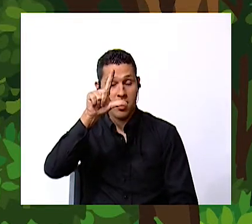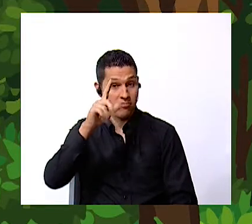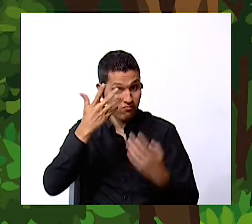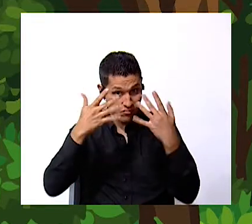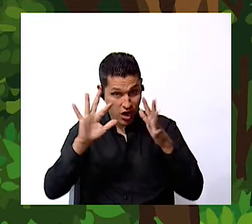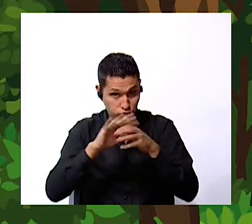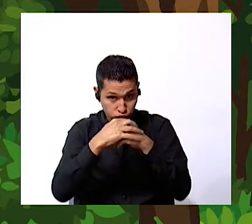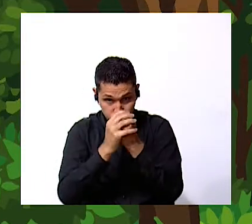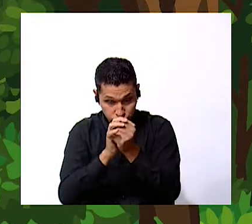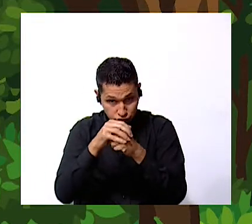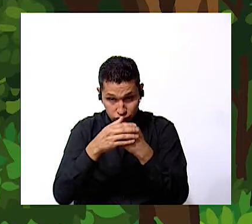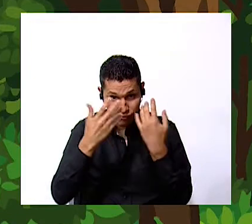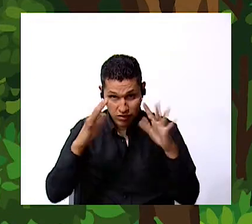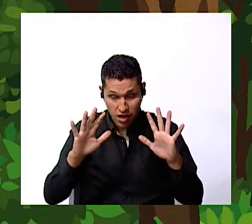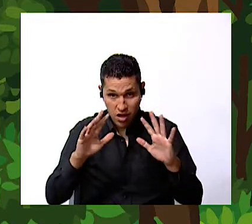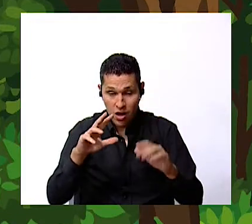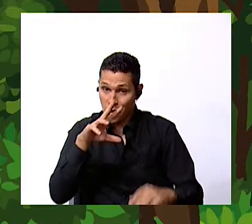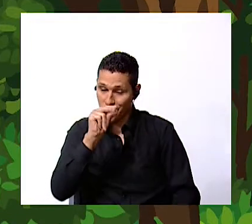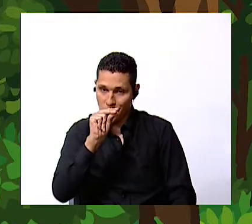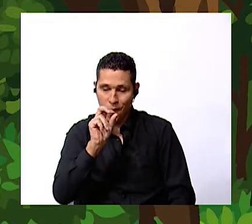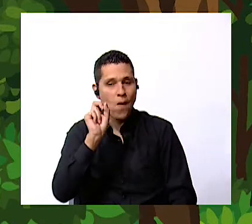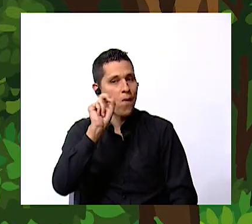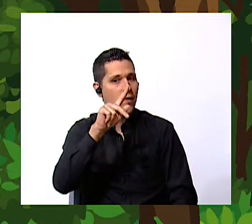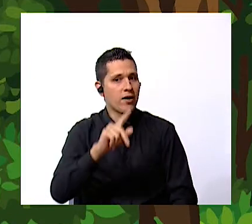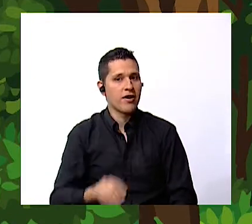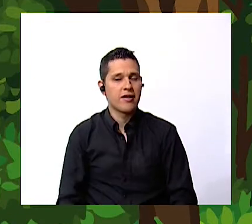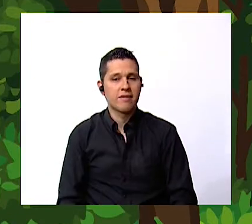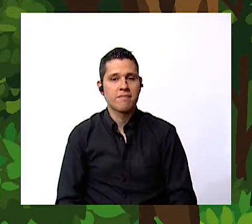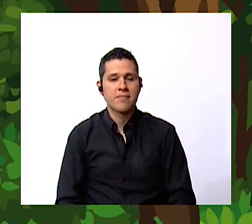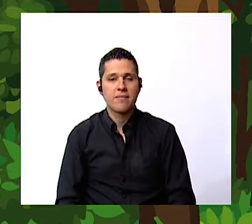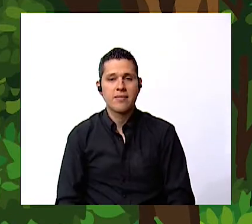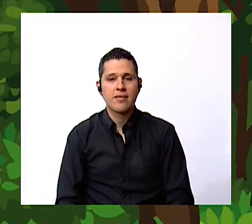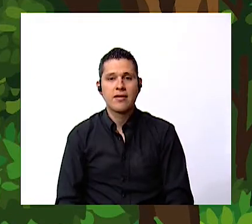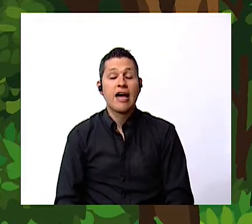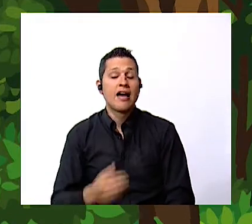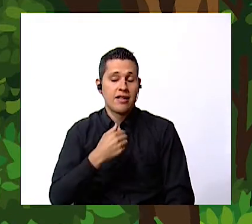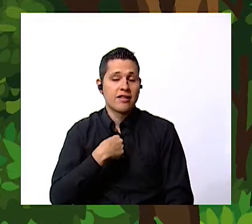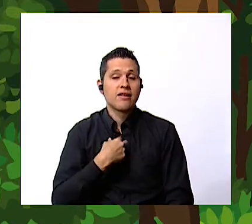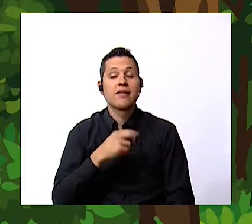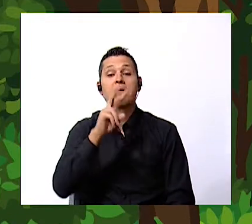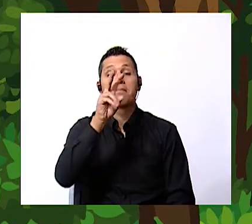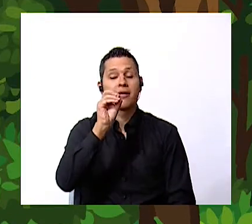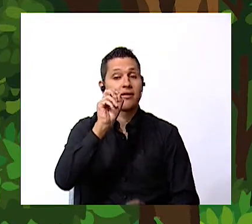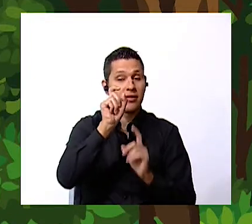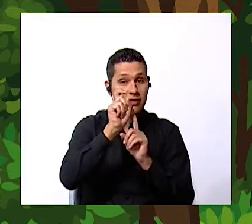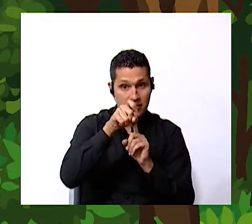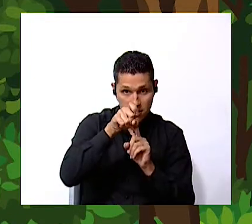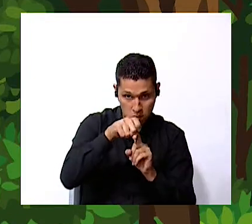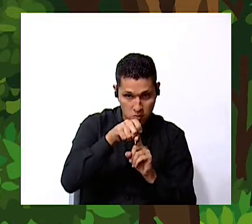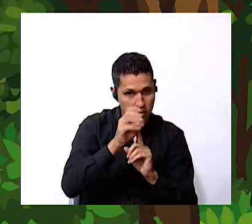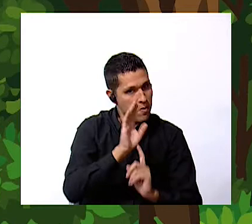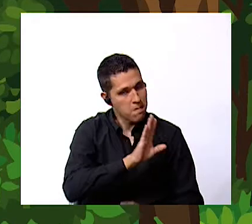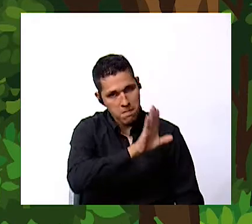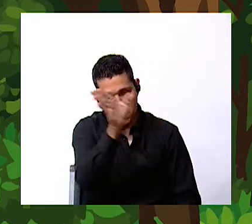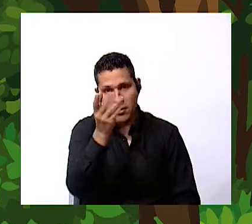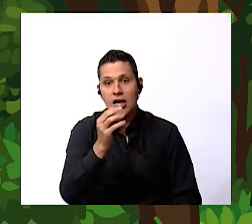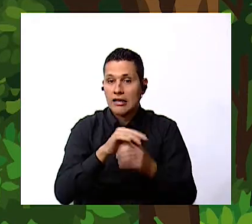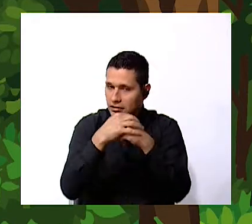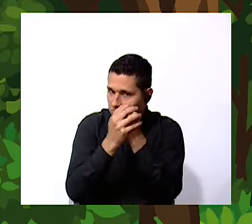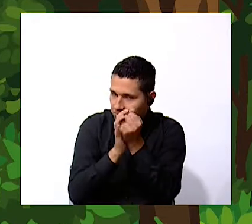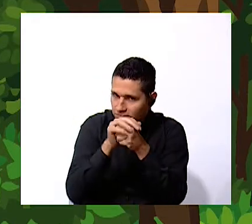your hands no okay I'm going to give you 20 seconds so please go and wash your hands